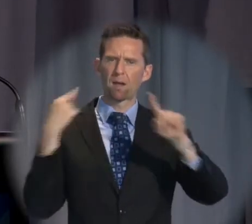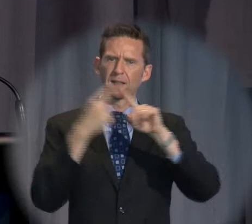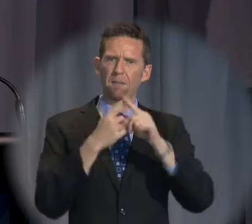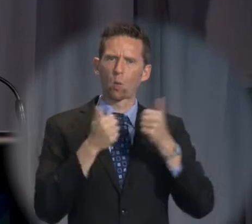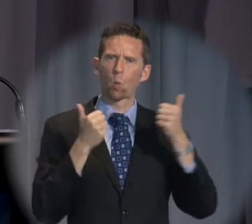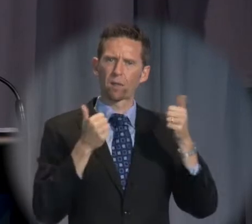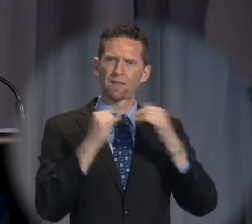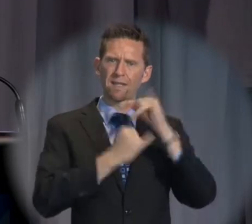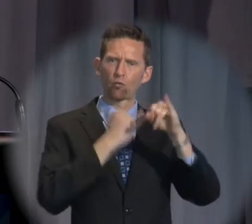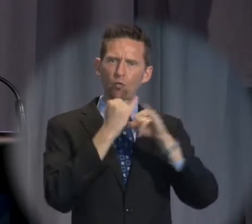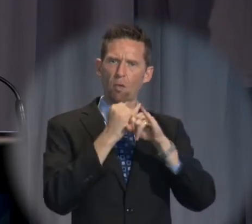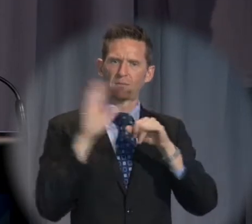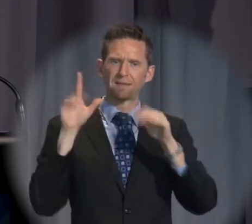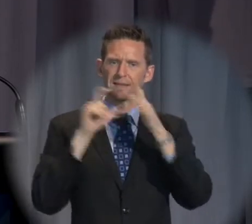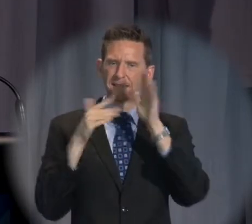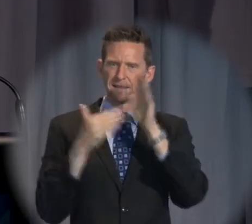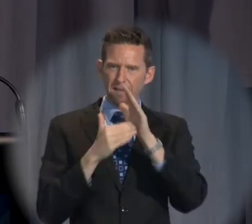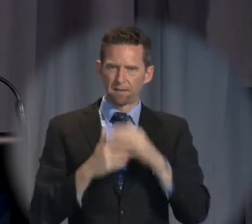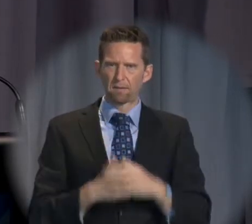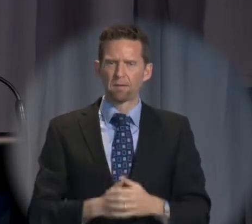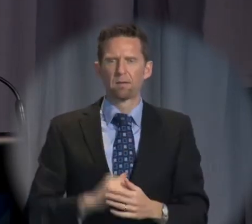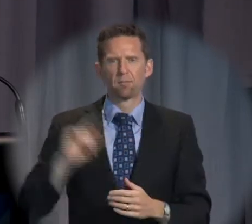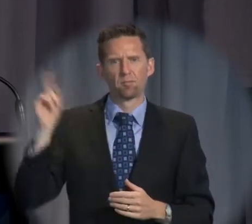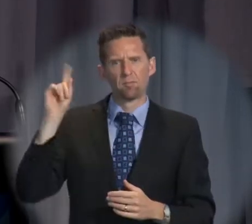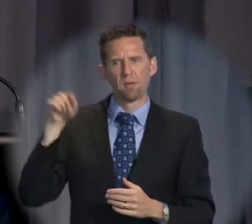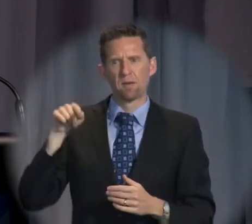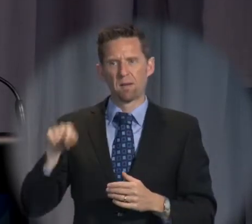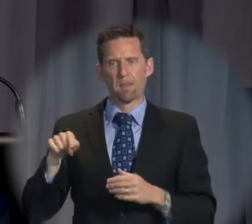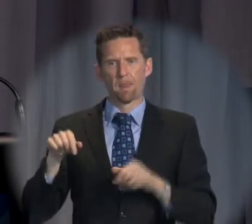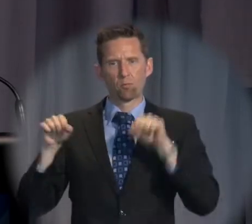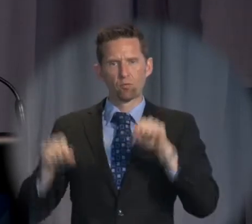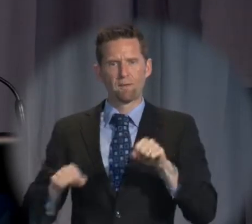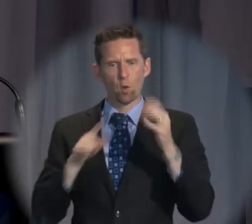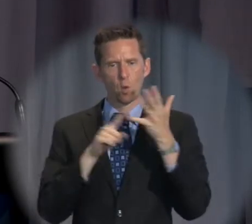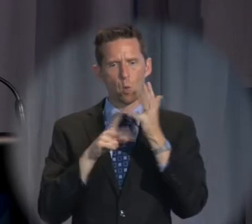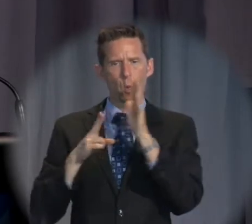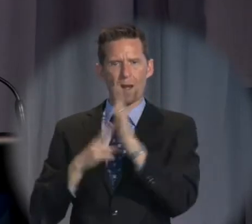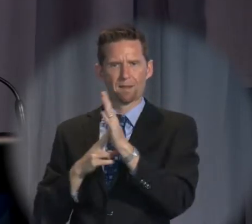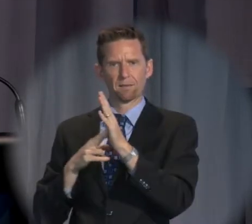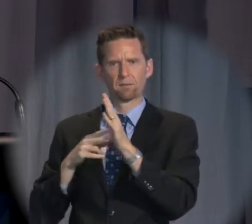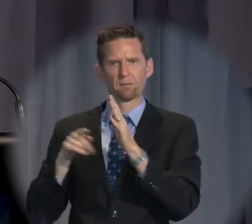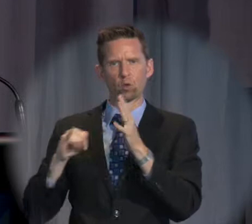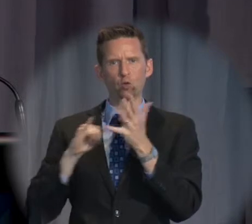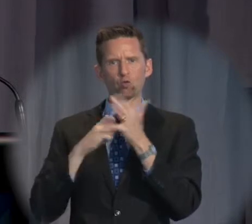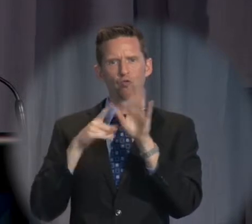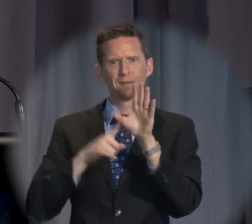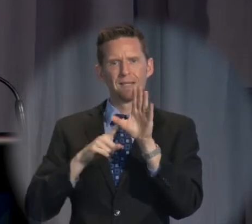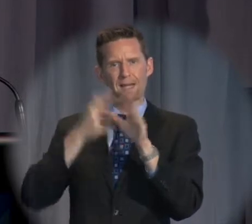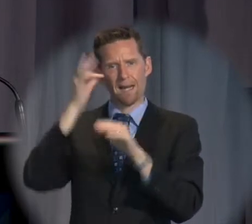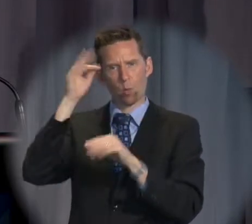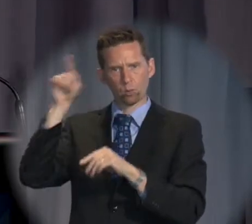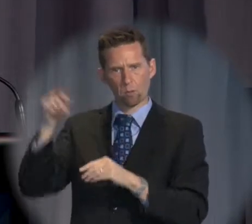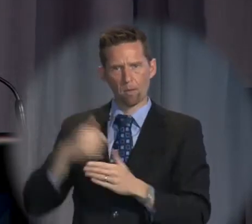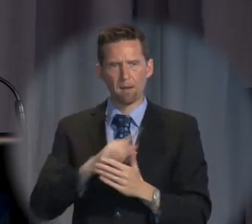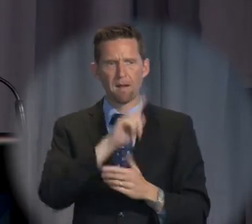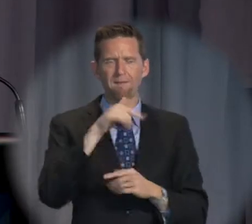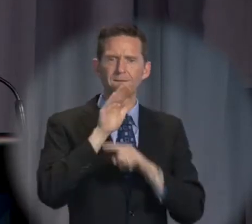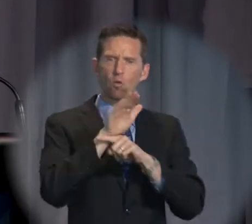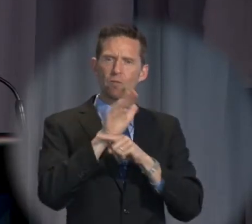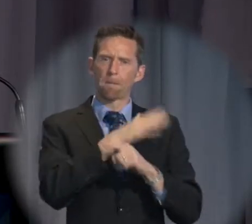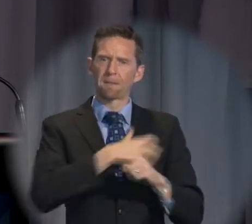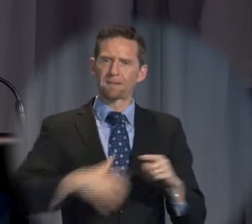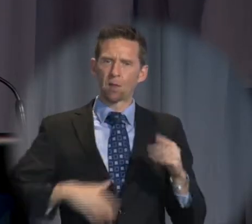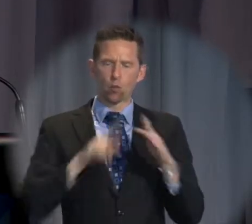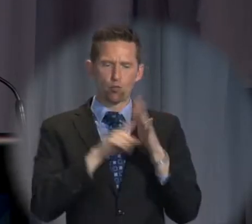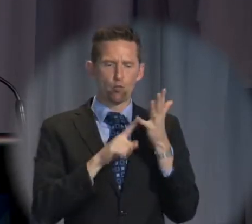citizen, and in recognition of this is presently the President of the United Nations Security Council. But our Foreign Minister, Julie Bishop, wants